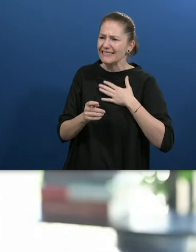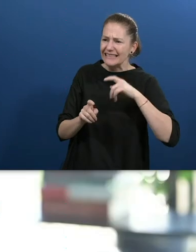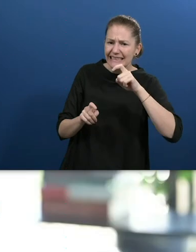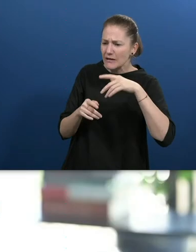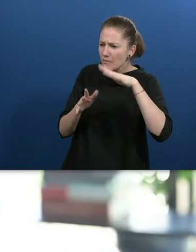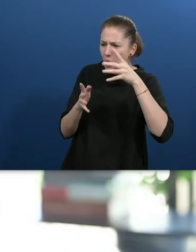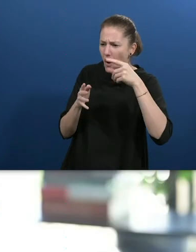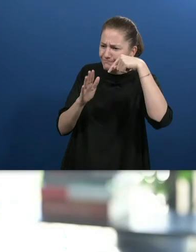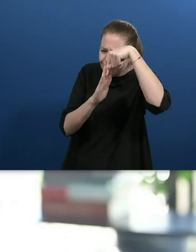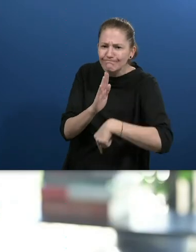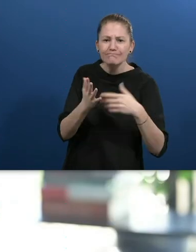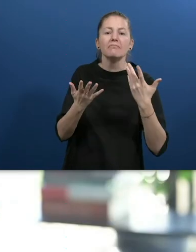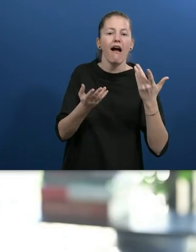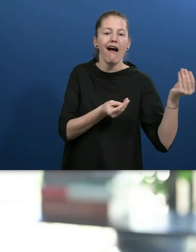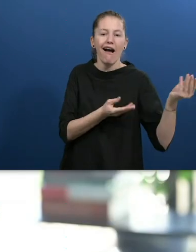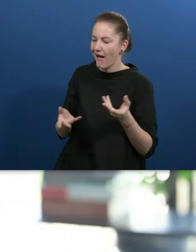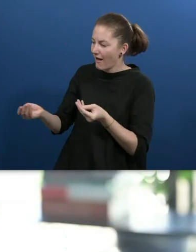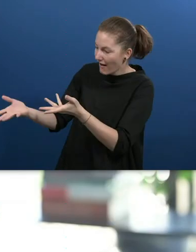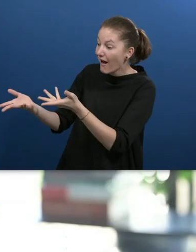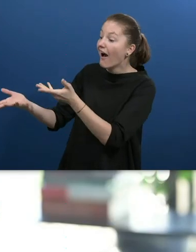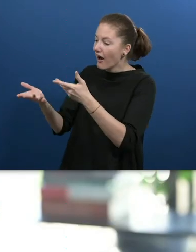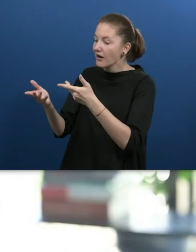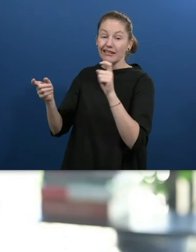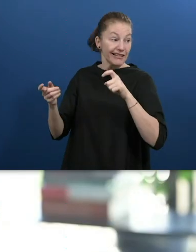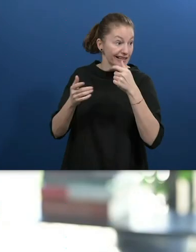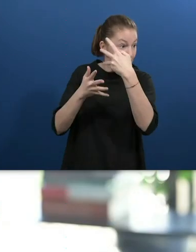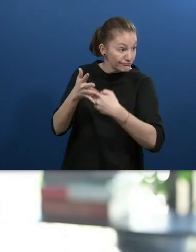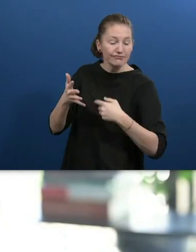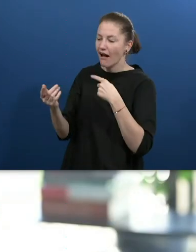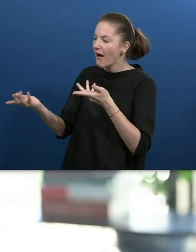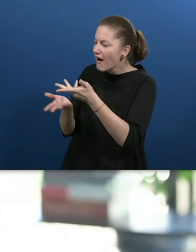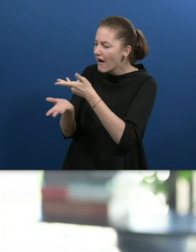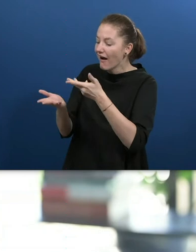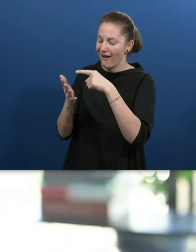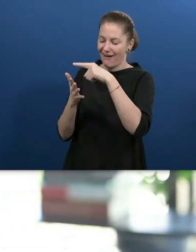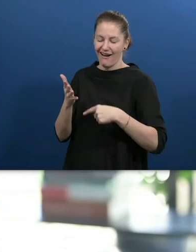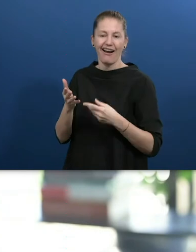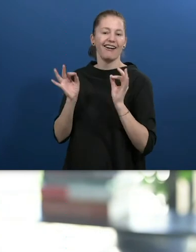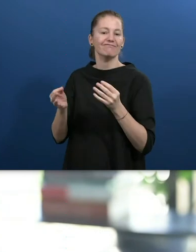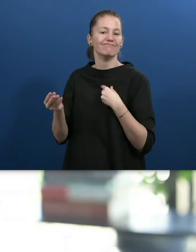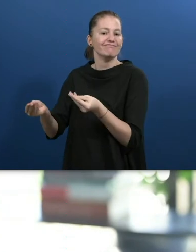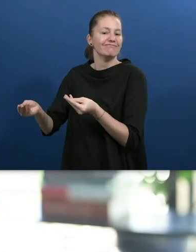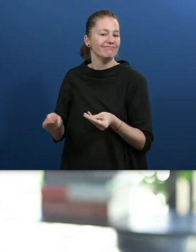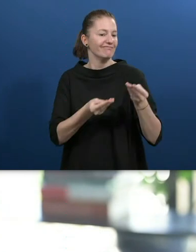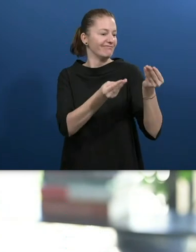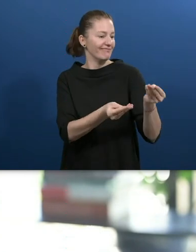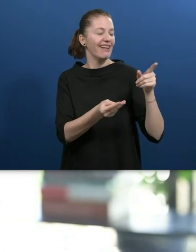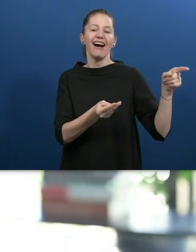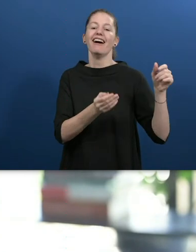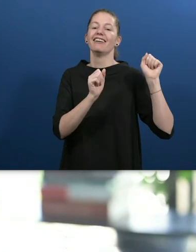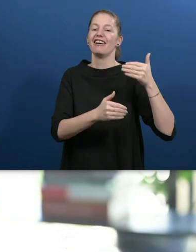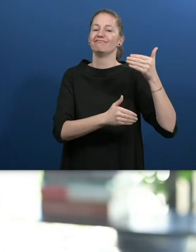also, organizations that have allocated portions of their tenders specific to persons with disabilities.